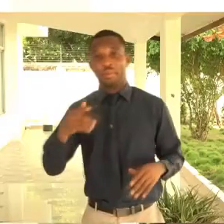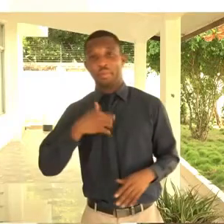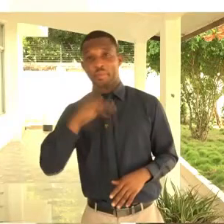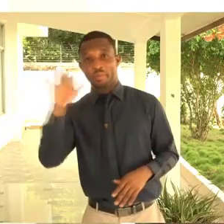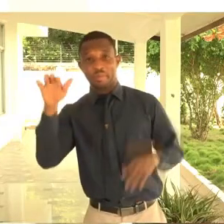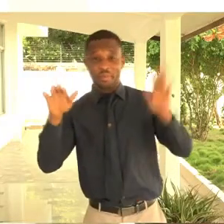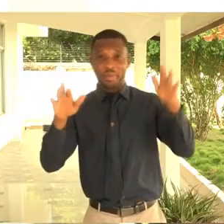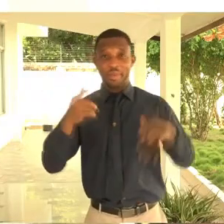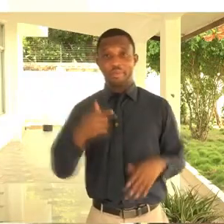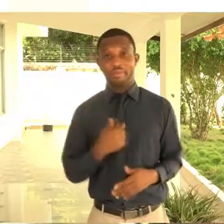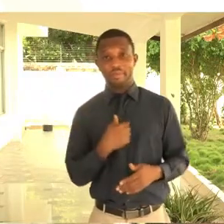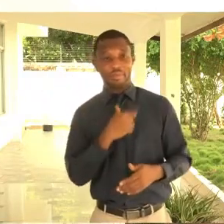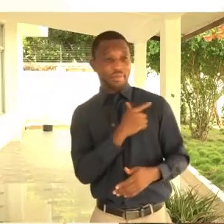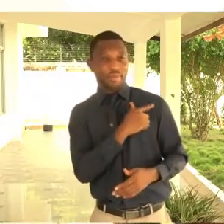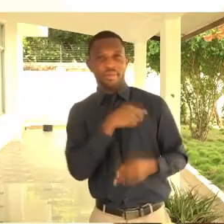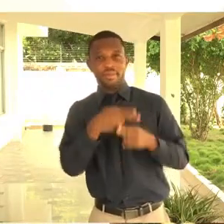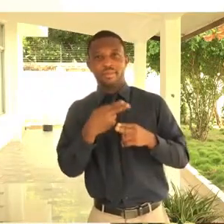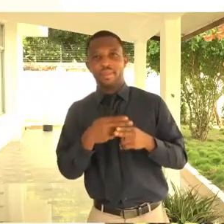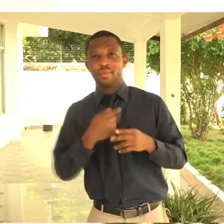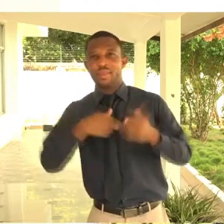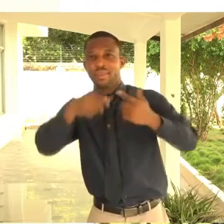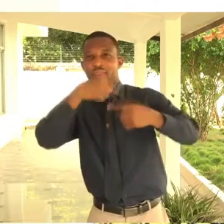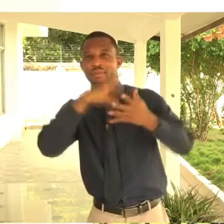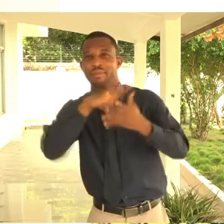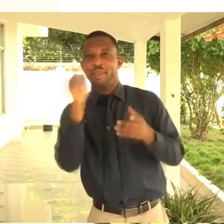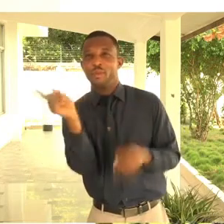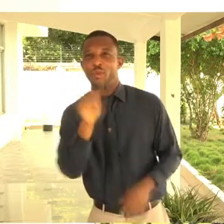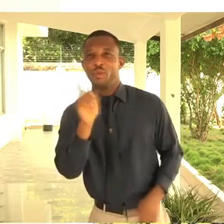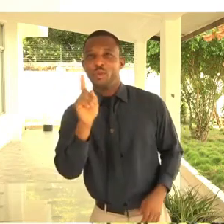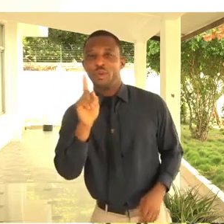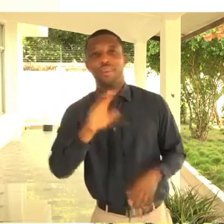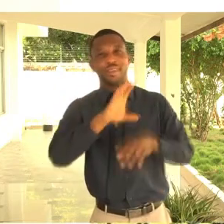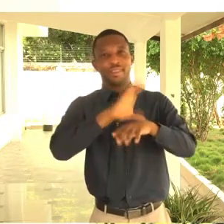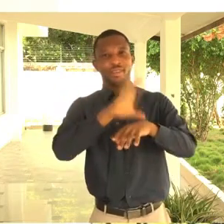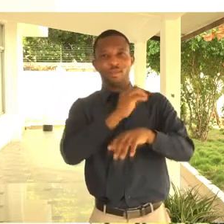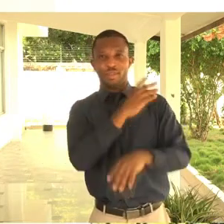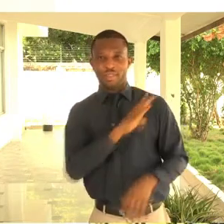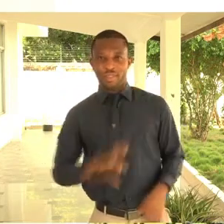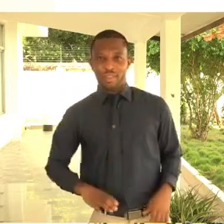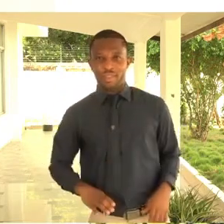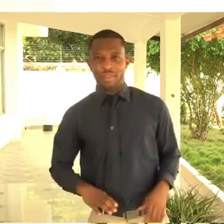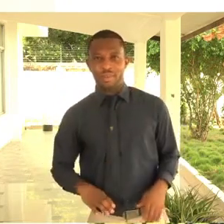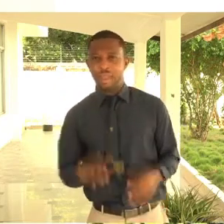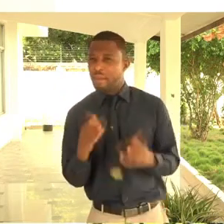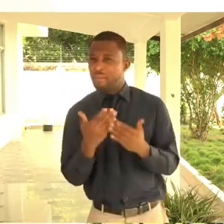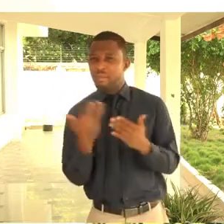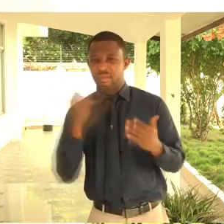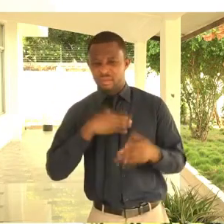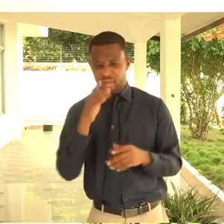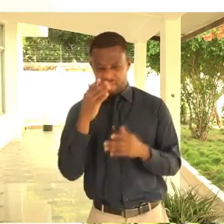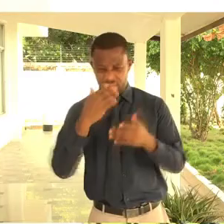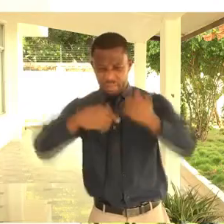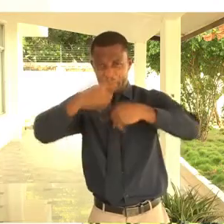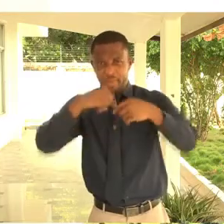I learned at a church, Church of Christ, in St. Ruth. When I saw my pastor sign in to the congregation,